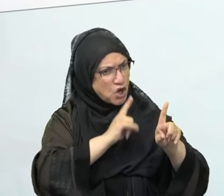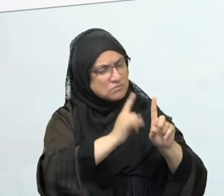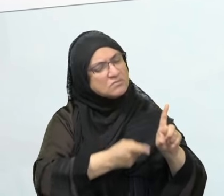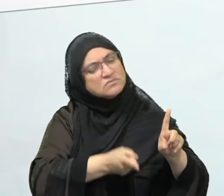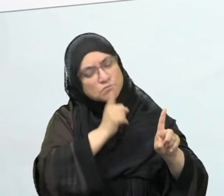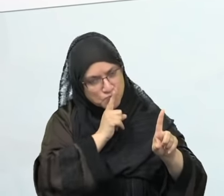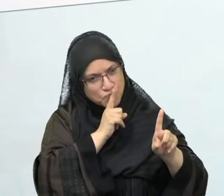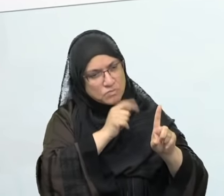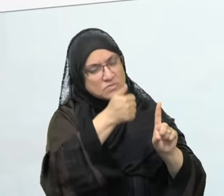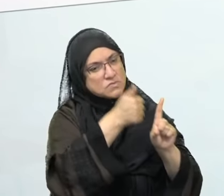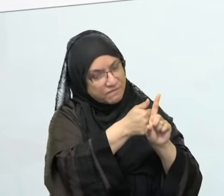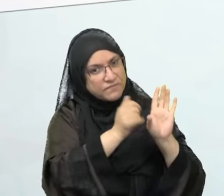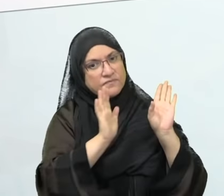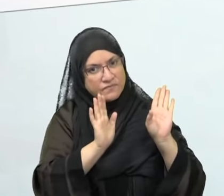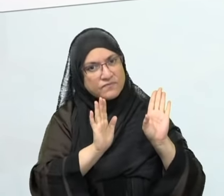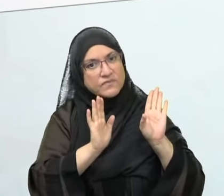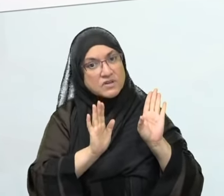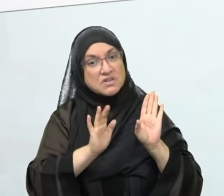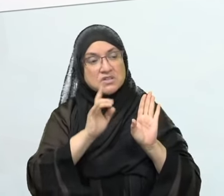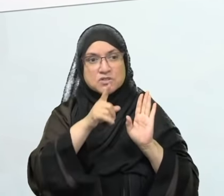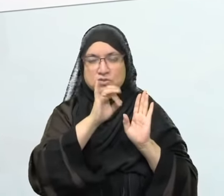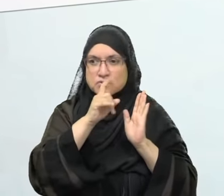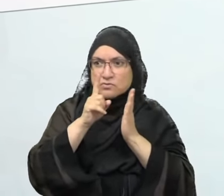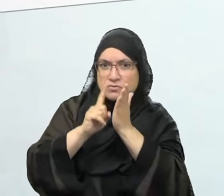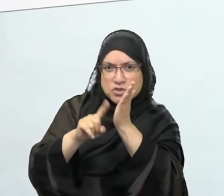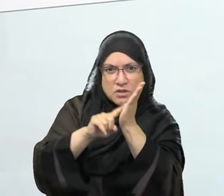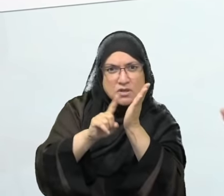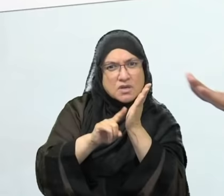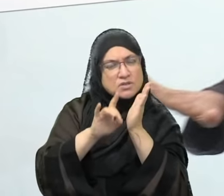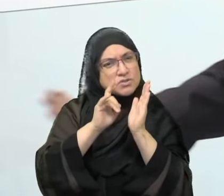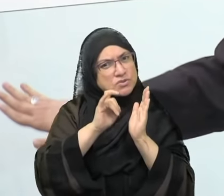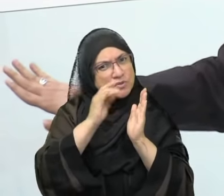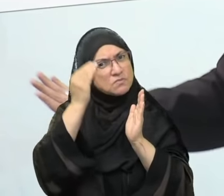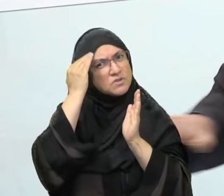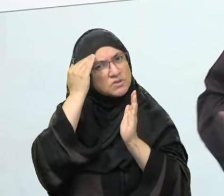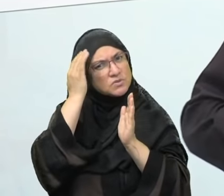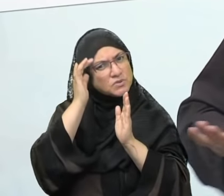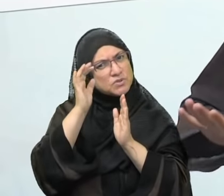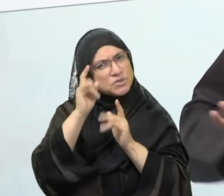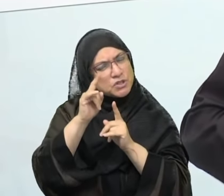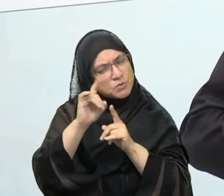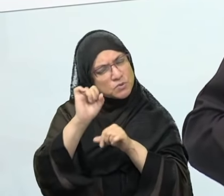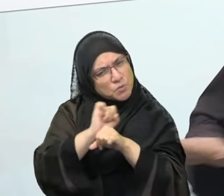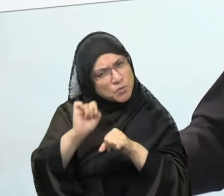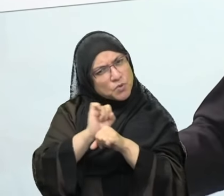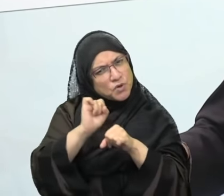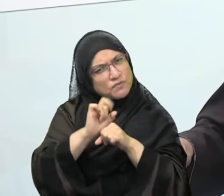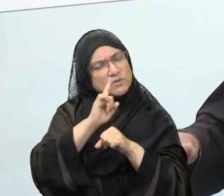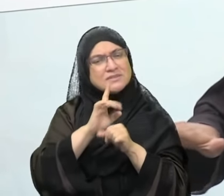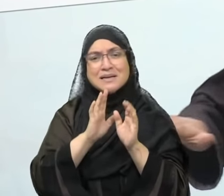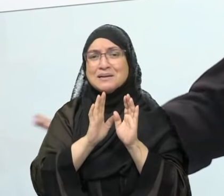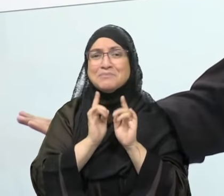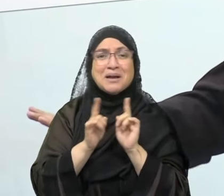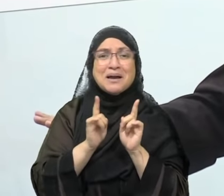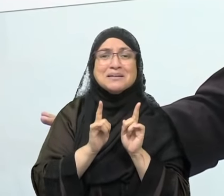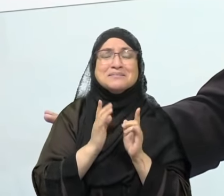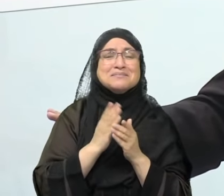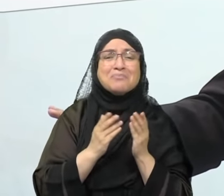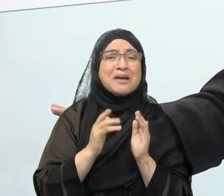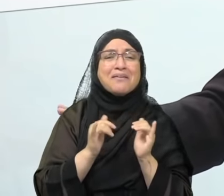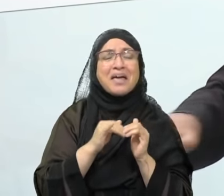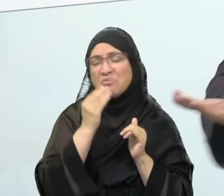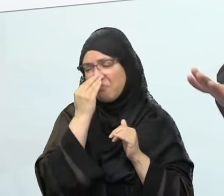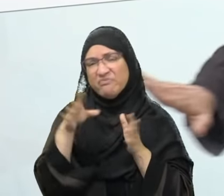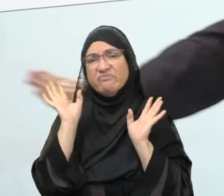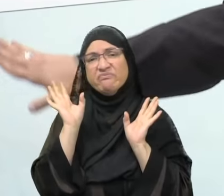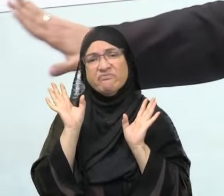your own verification. Do your own homework. And actually, ask yourself if it's even worth studying because some things I don't even need to know in the first place. It's none of my business.